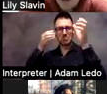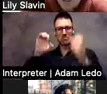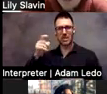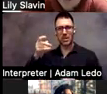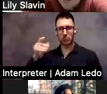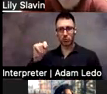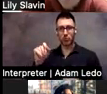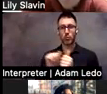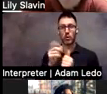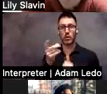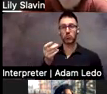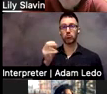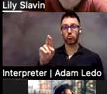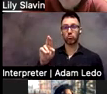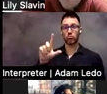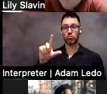Lauren Lieberman.